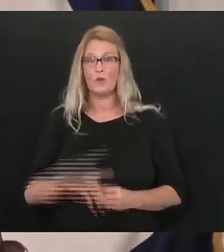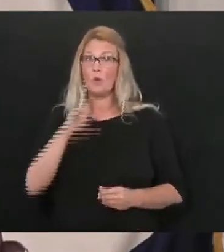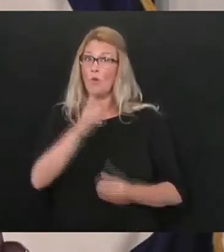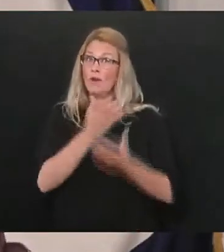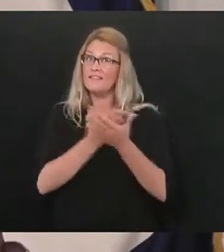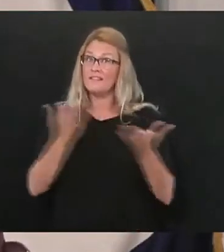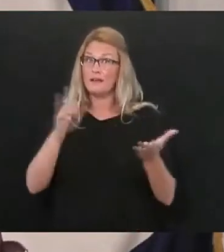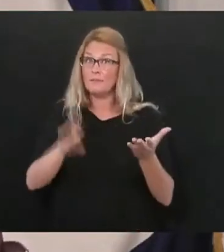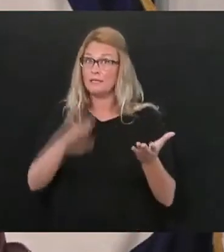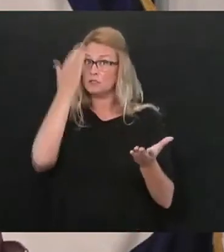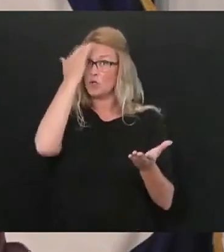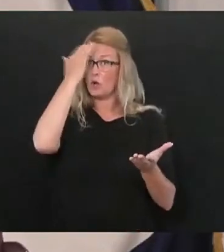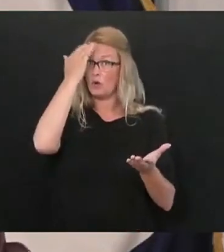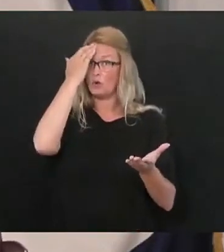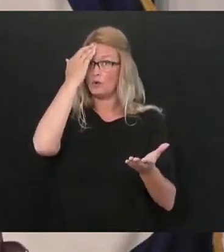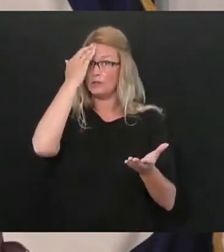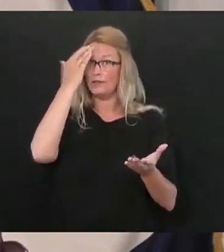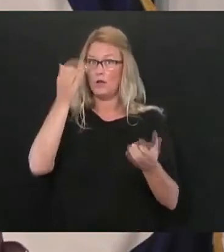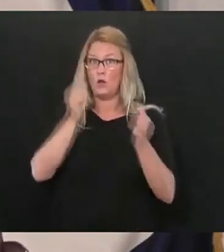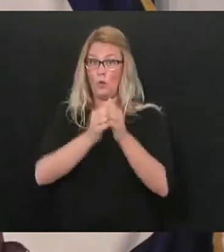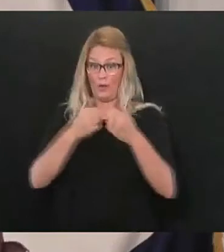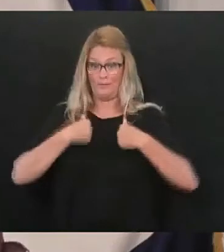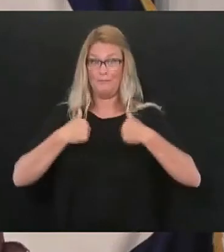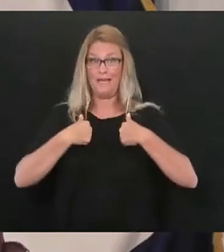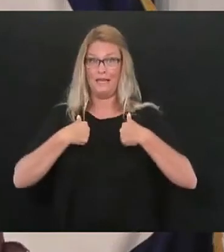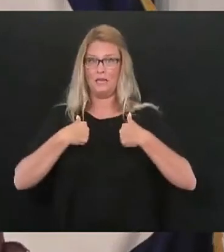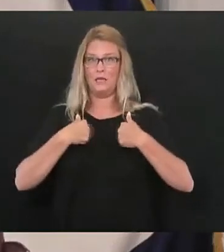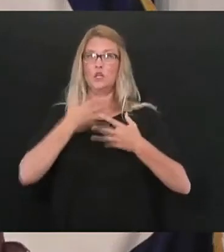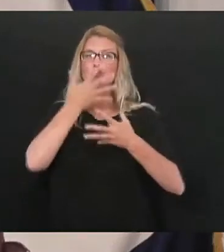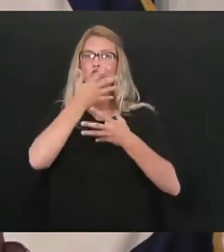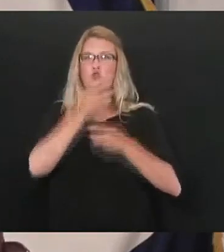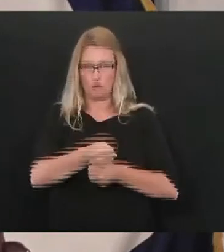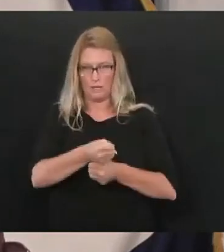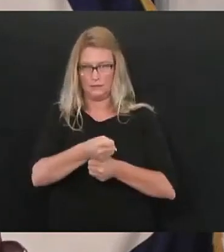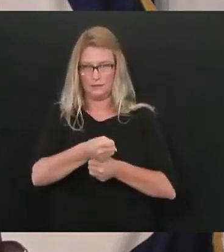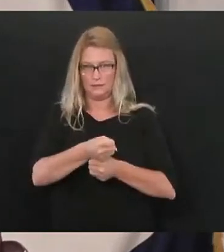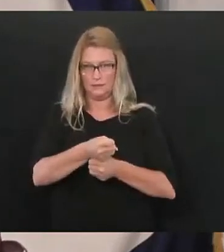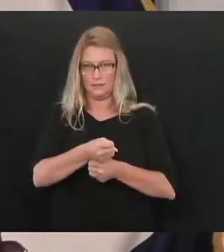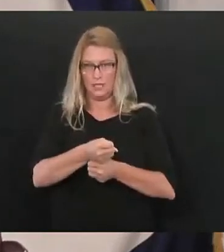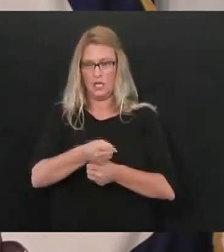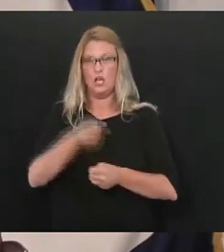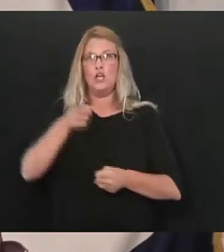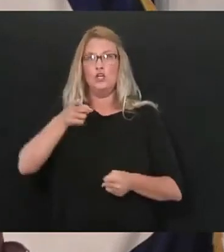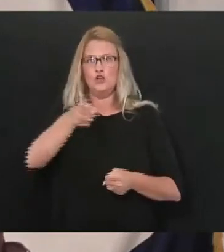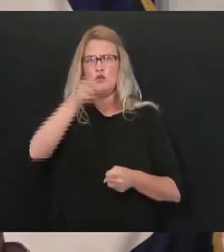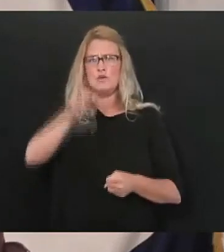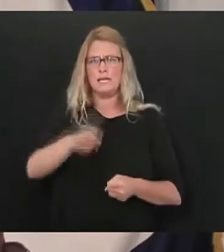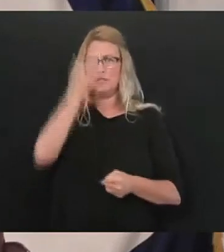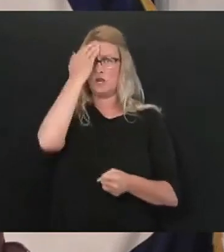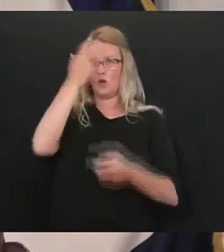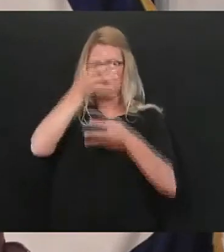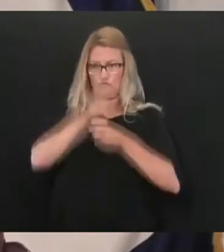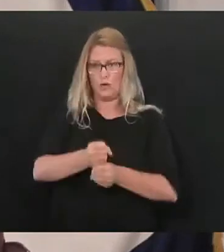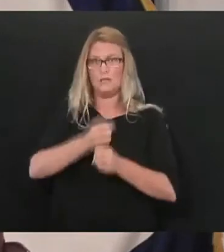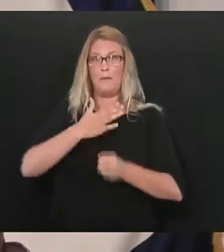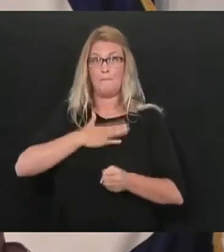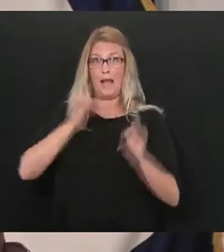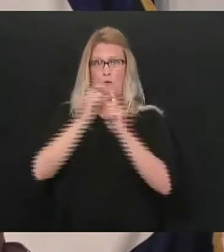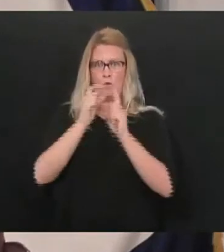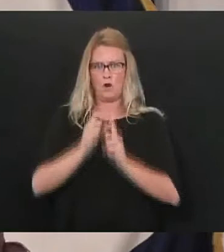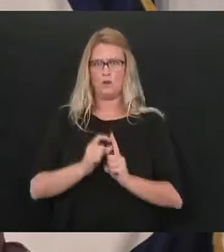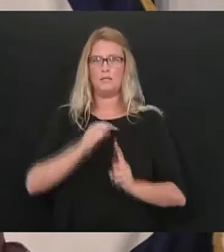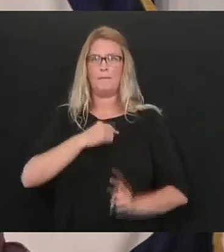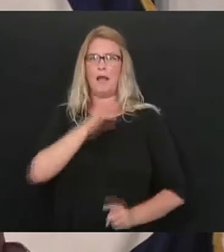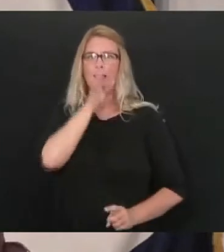got to have in me is trust trust that I absolutely when I tell you something it will be correct